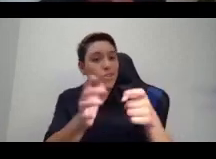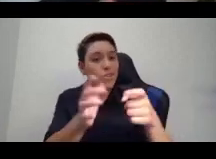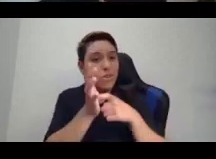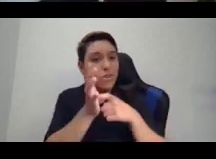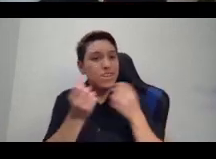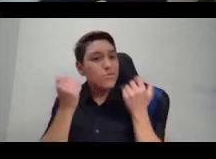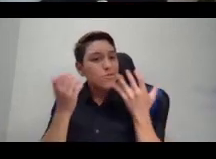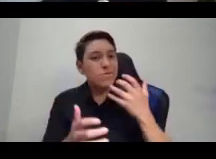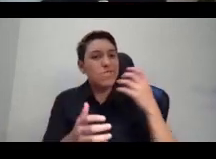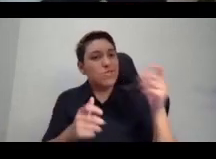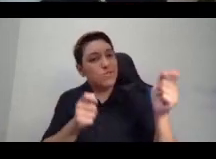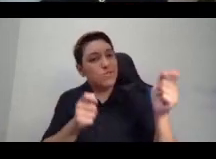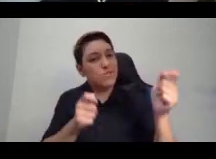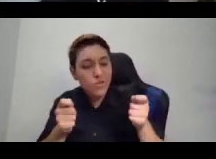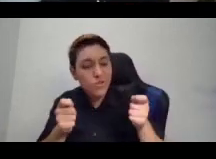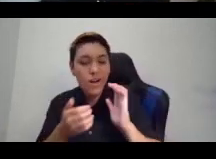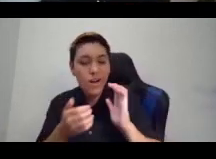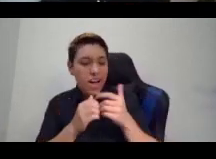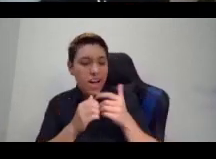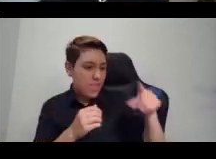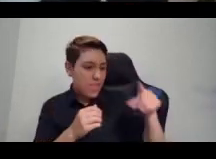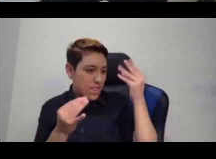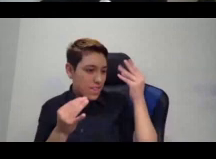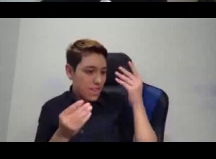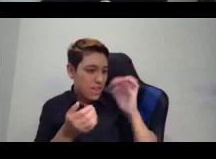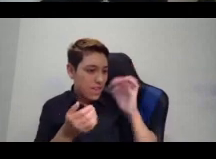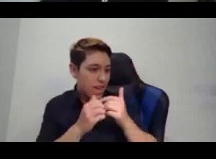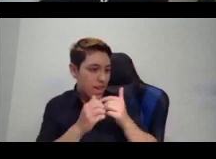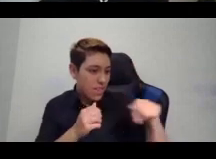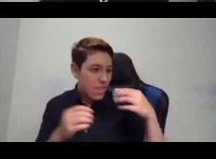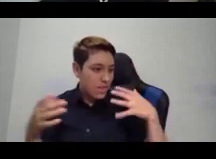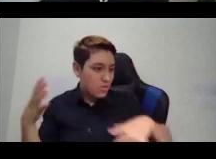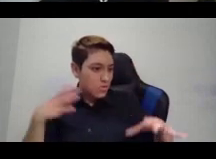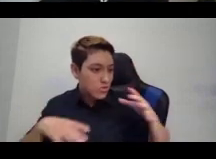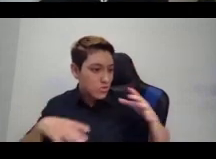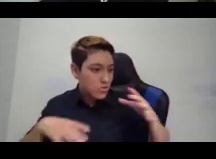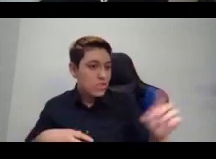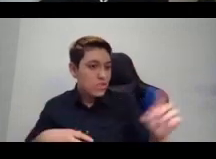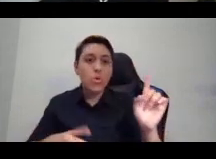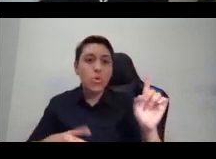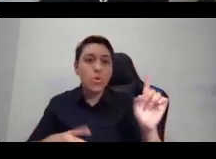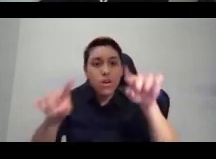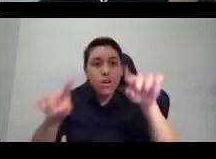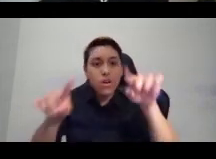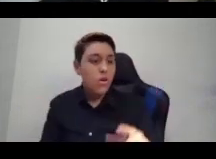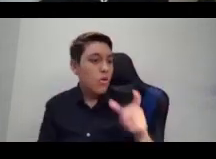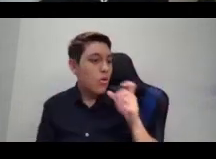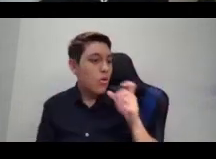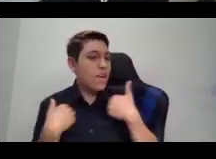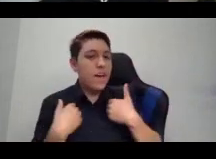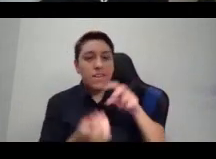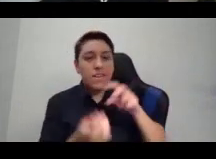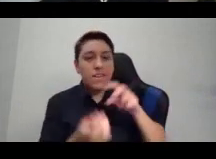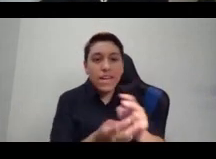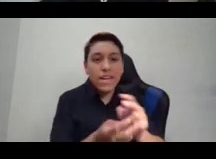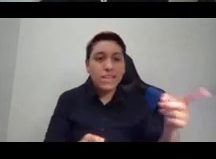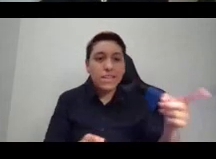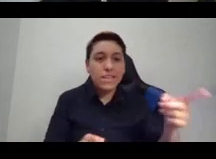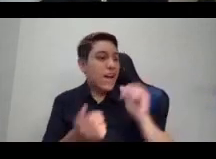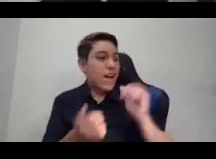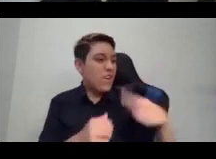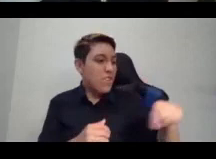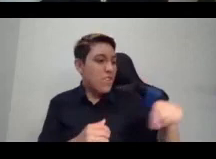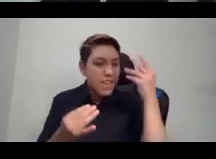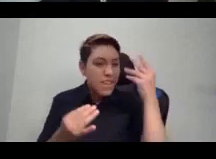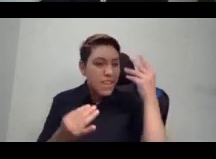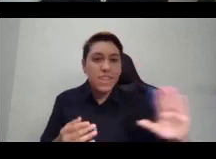how they dress, what they do, where they go, who they have sex with, how they think about their bodies and their sexuality. And